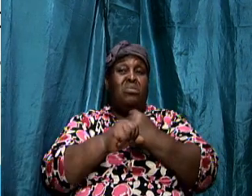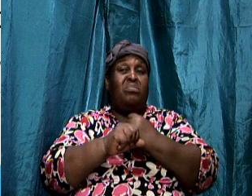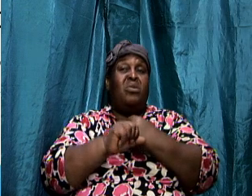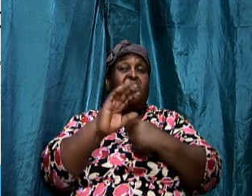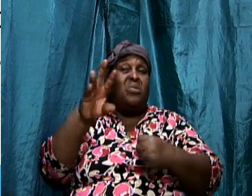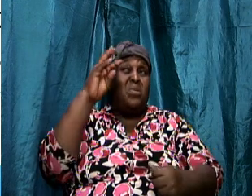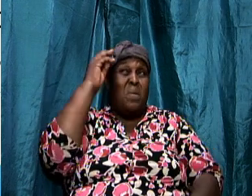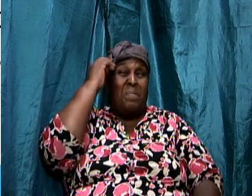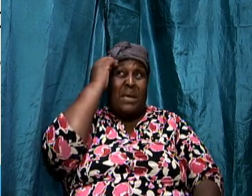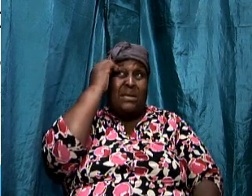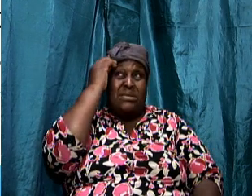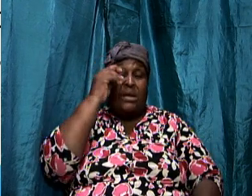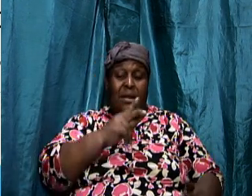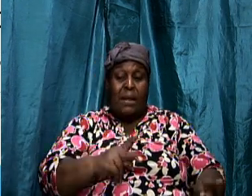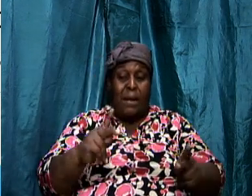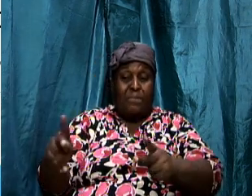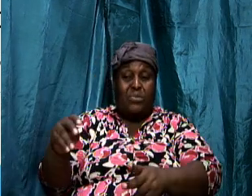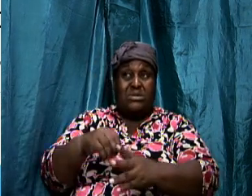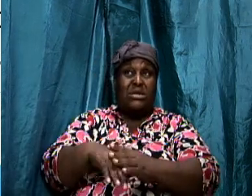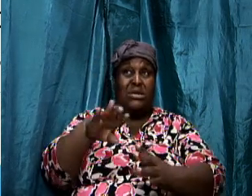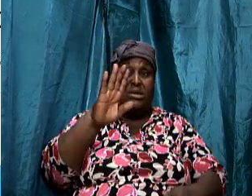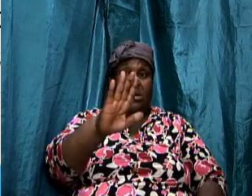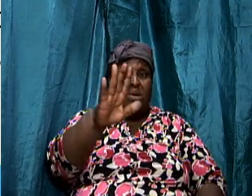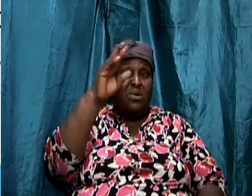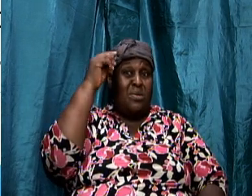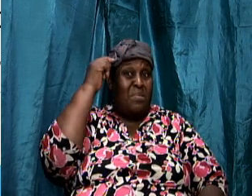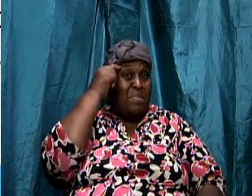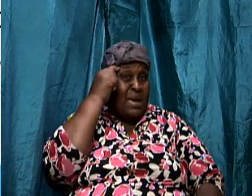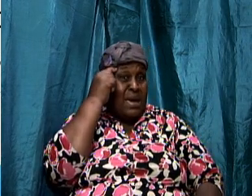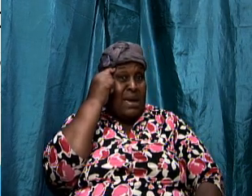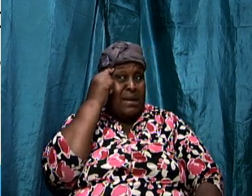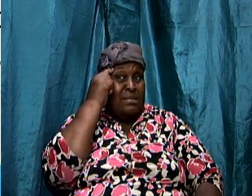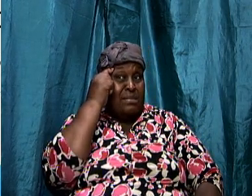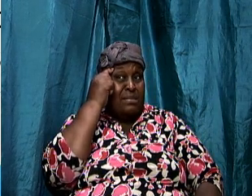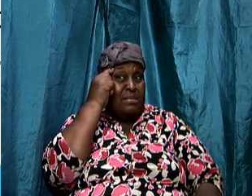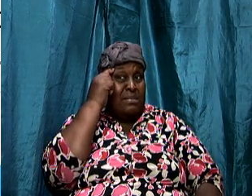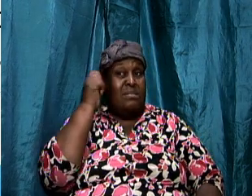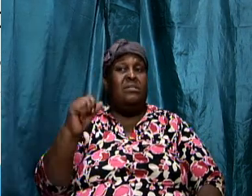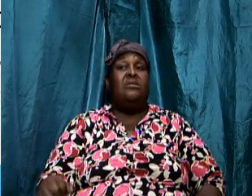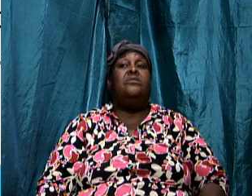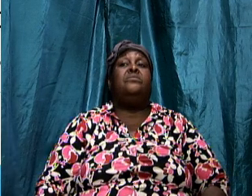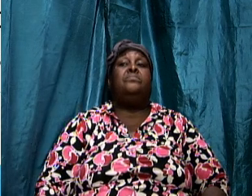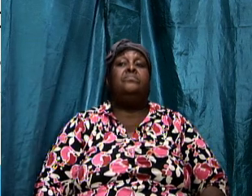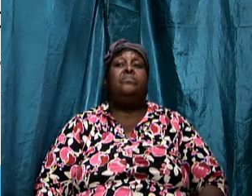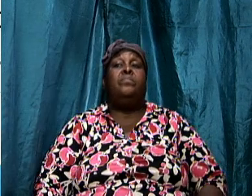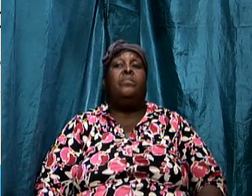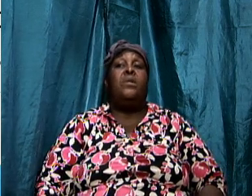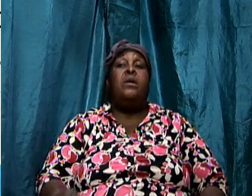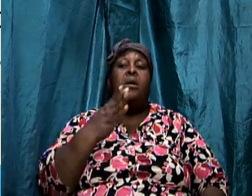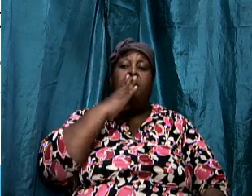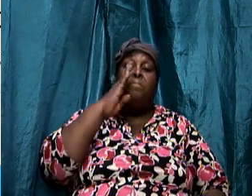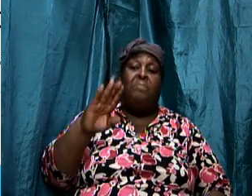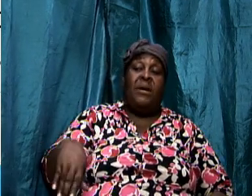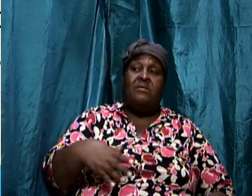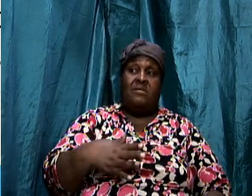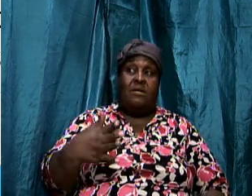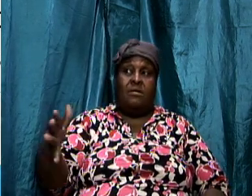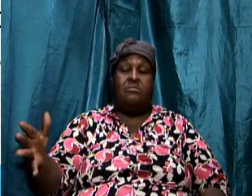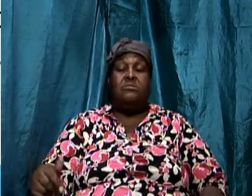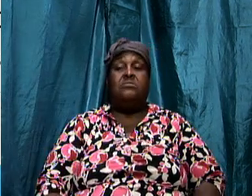to inject in it can you can you recall call brothers and sisters